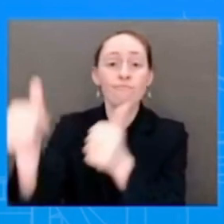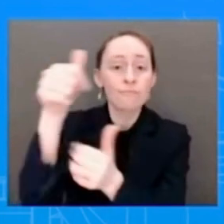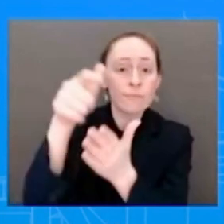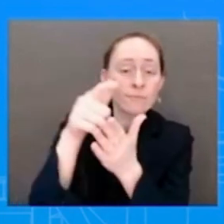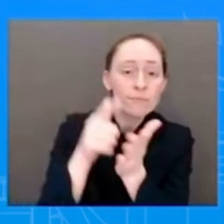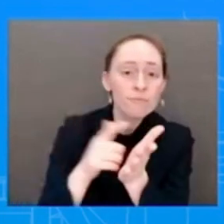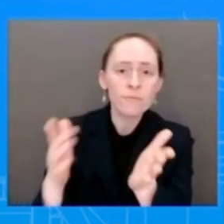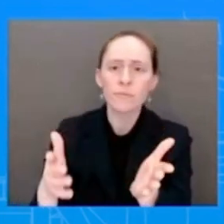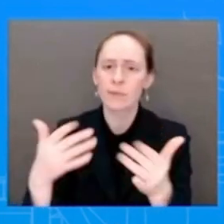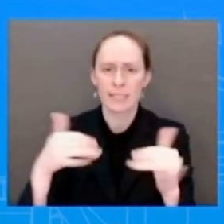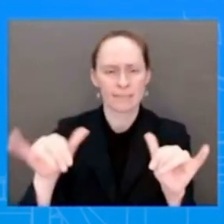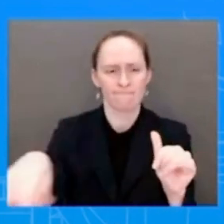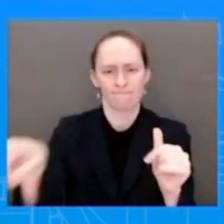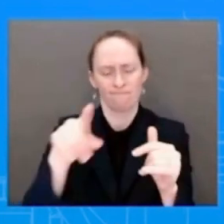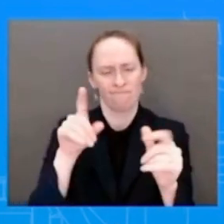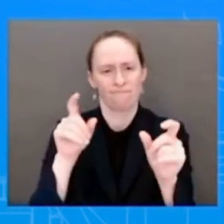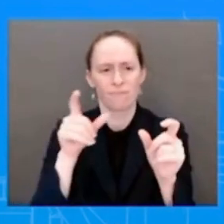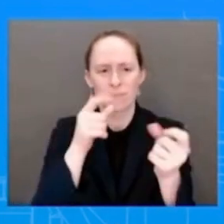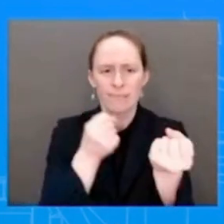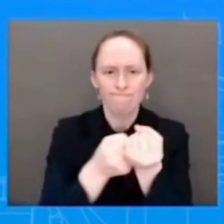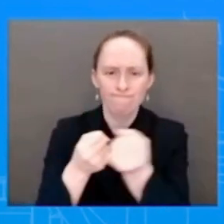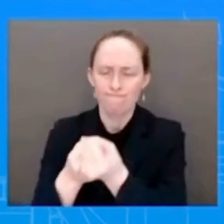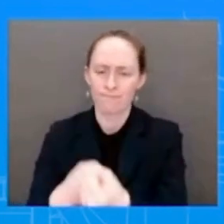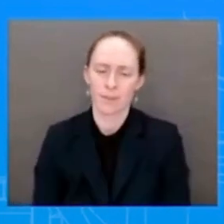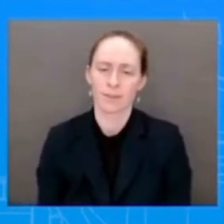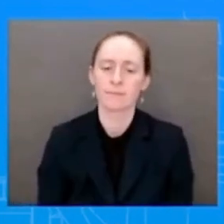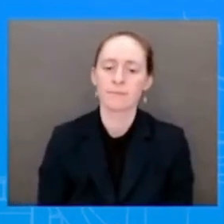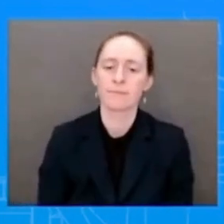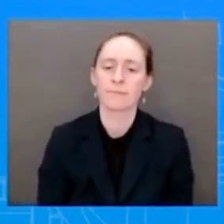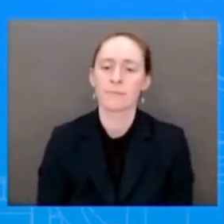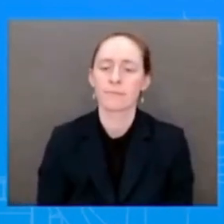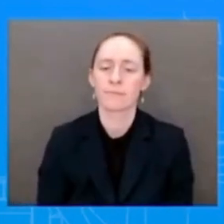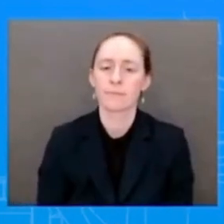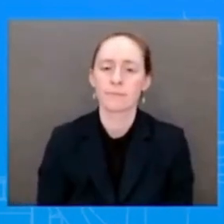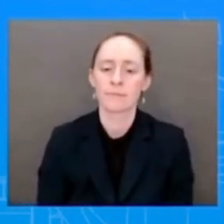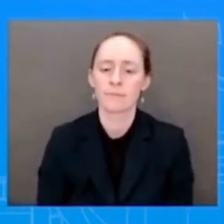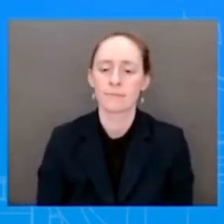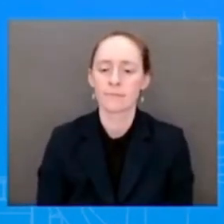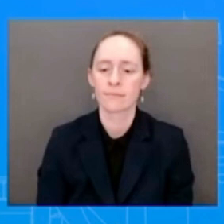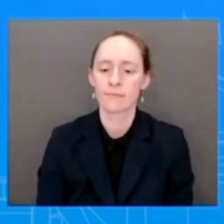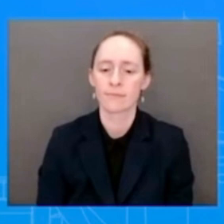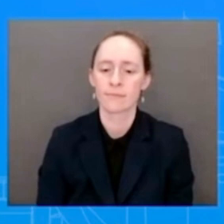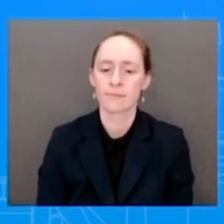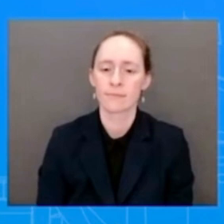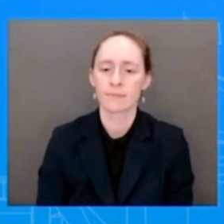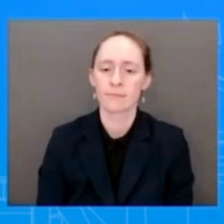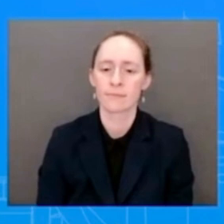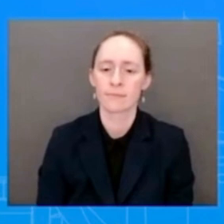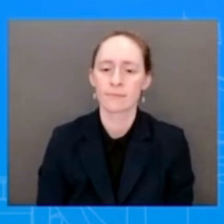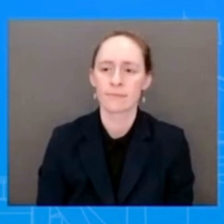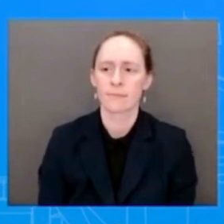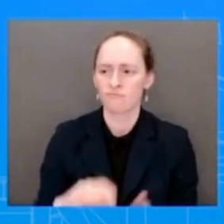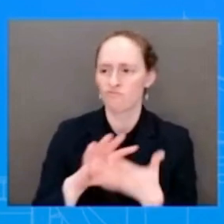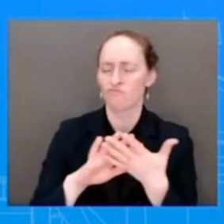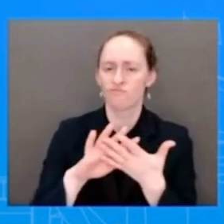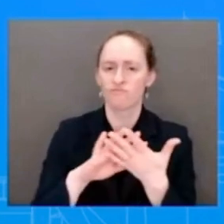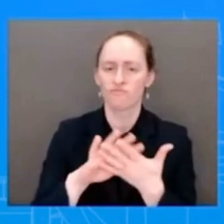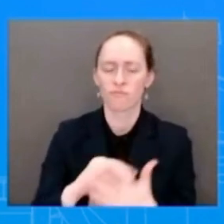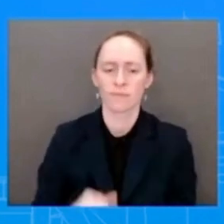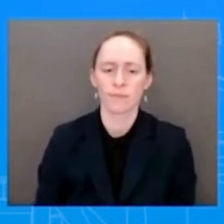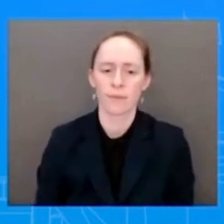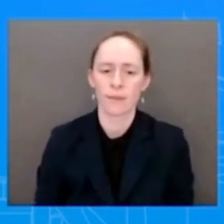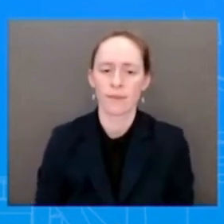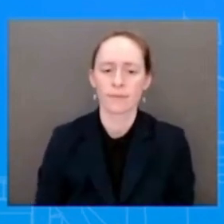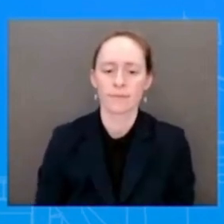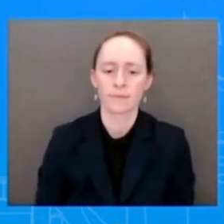The Press. The Thank you. Thank you for being here today. Really quickly, there are Democrats that are calling on the President to include a paid leave